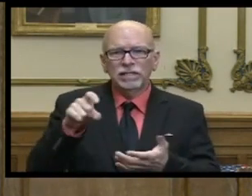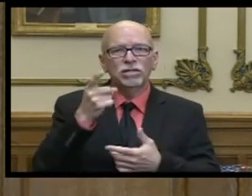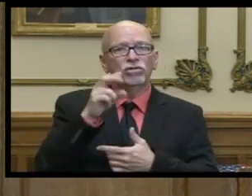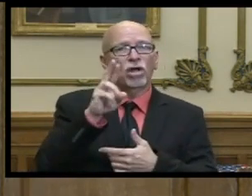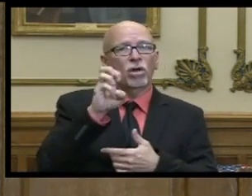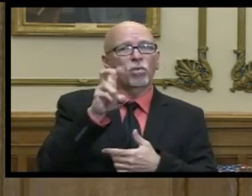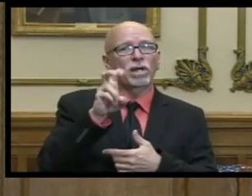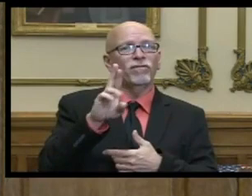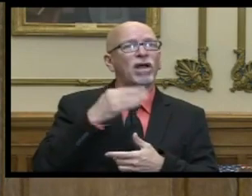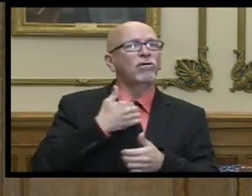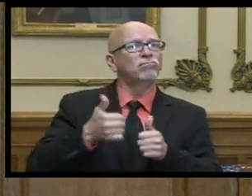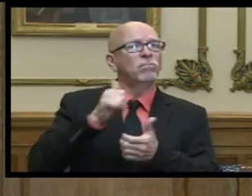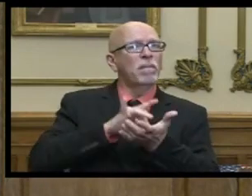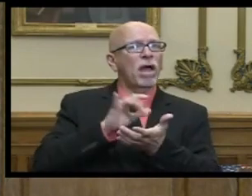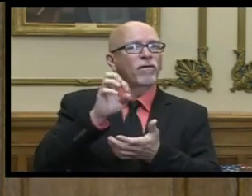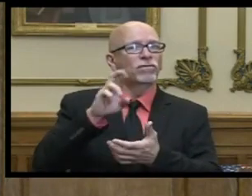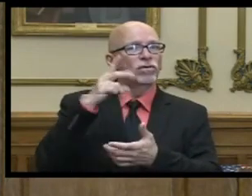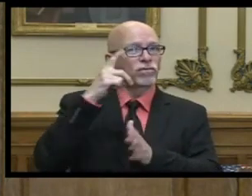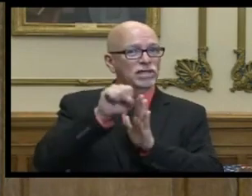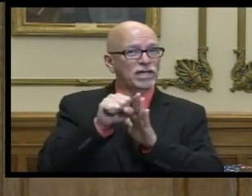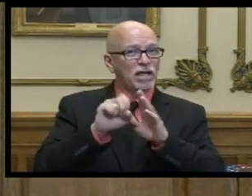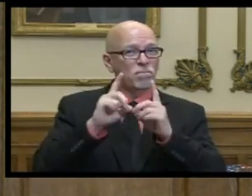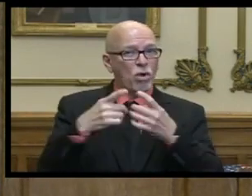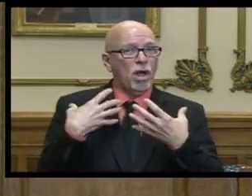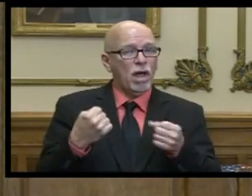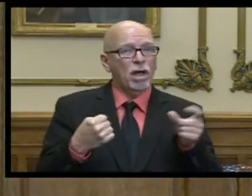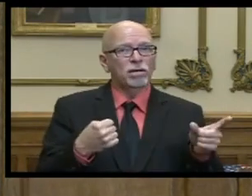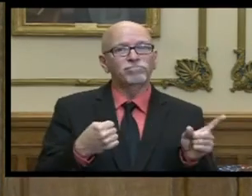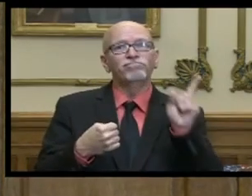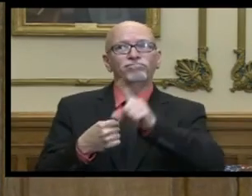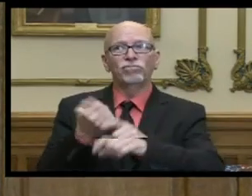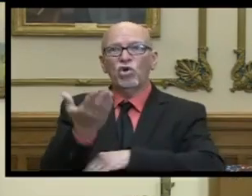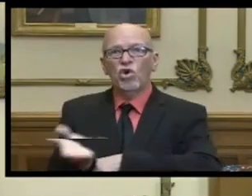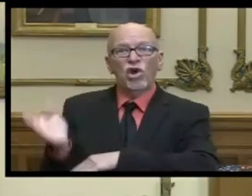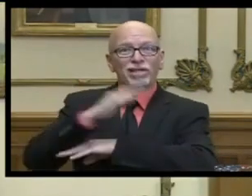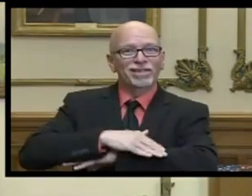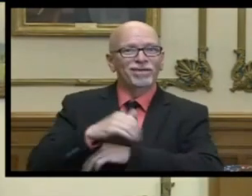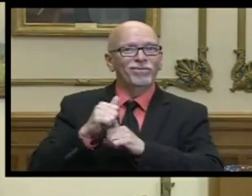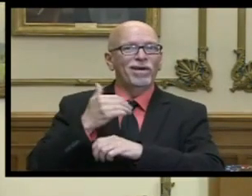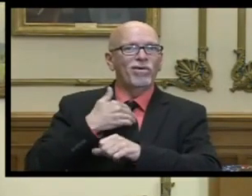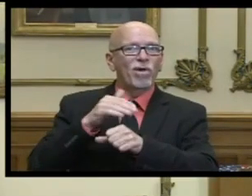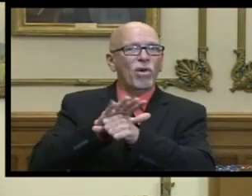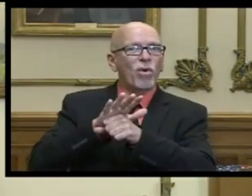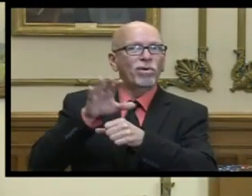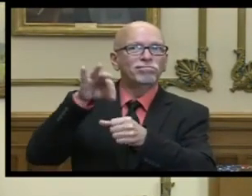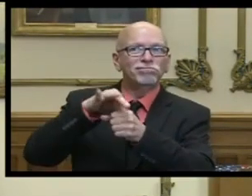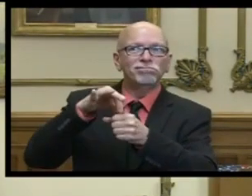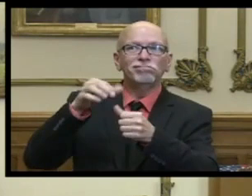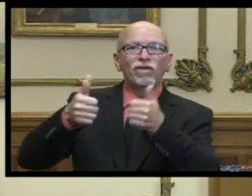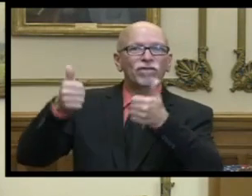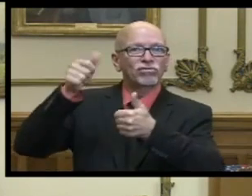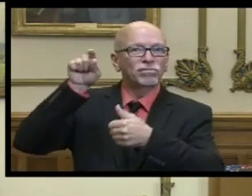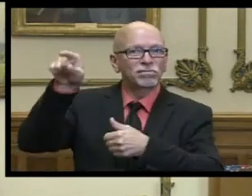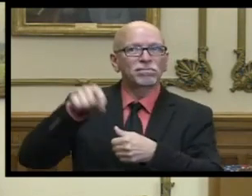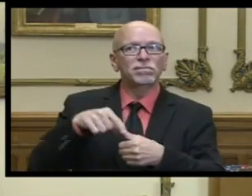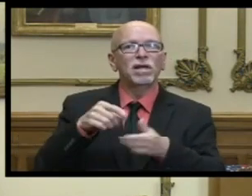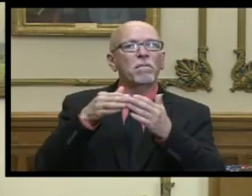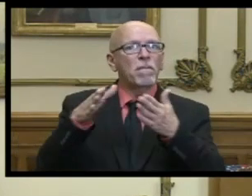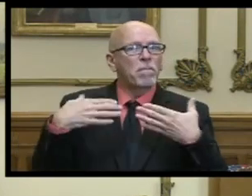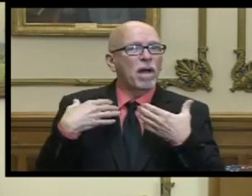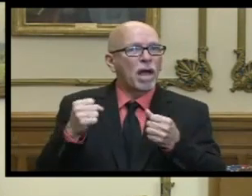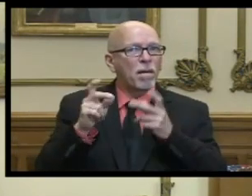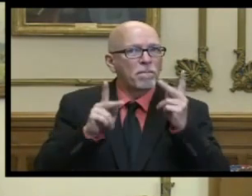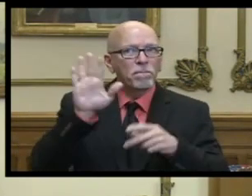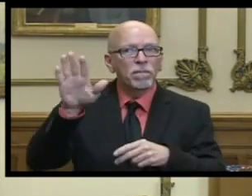weaver our chief medical officer for the state department of health spent all day with our local elected officials the public health